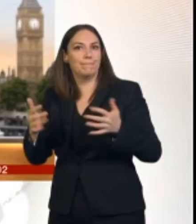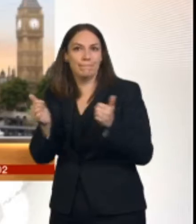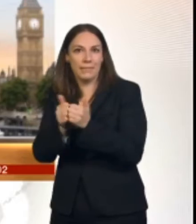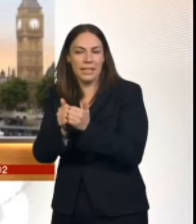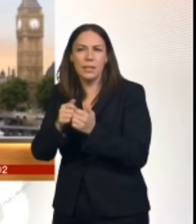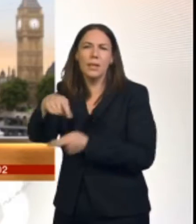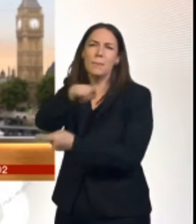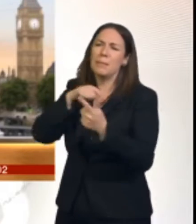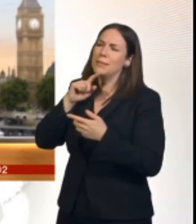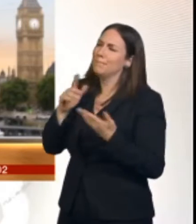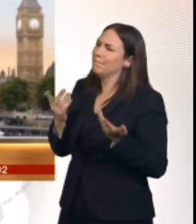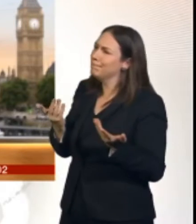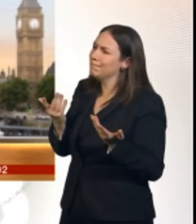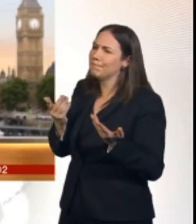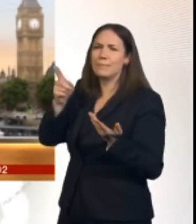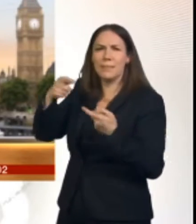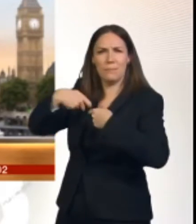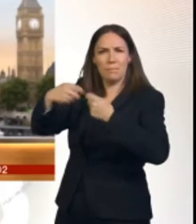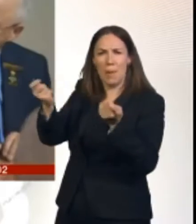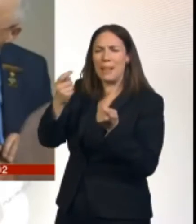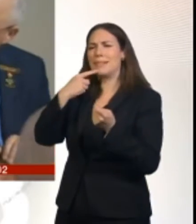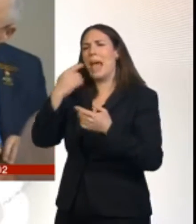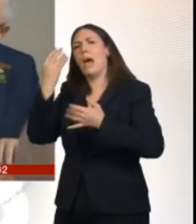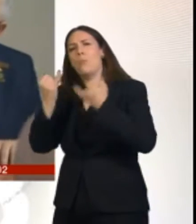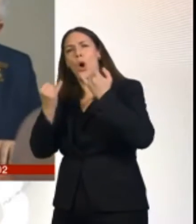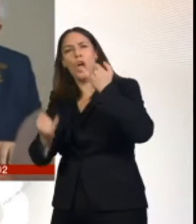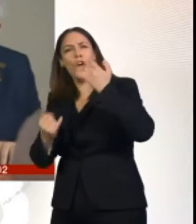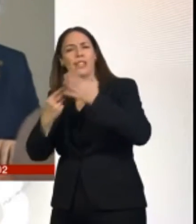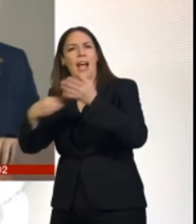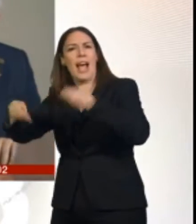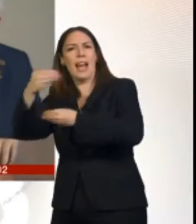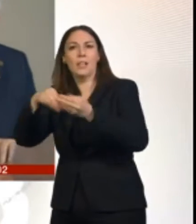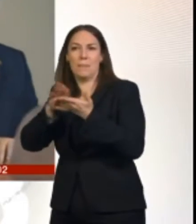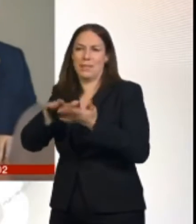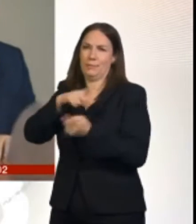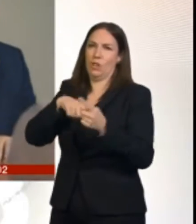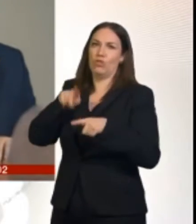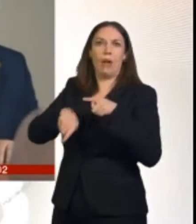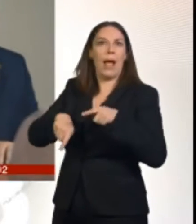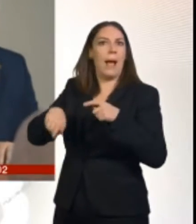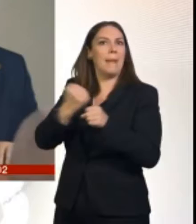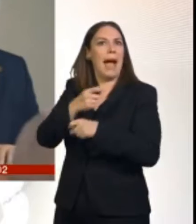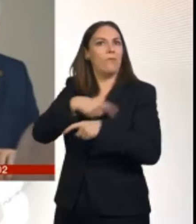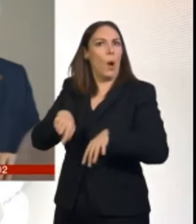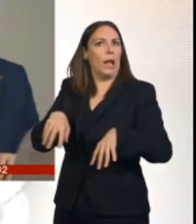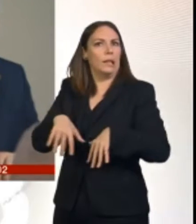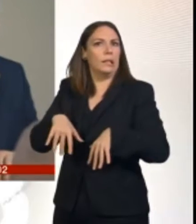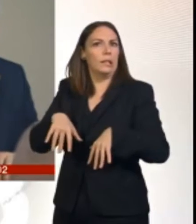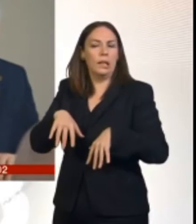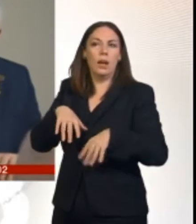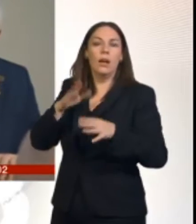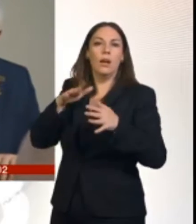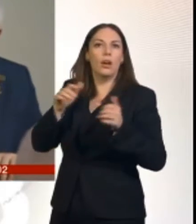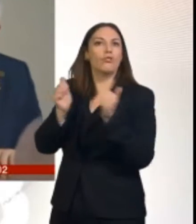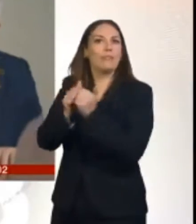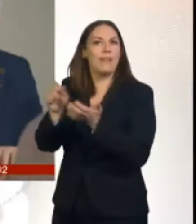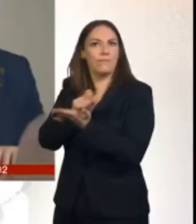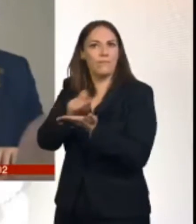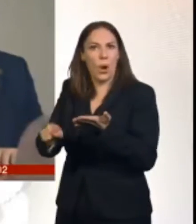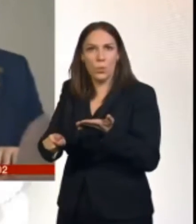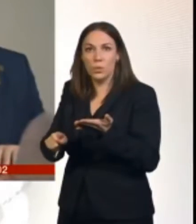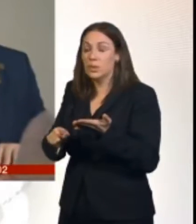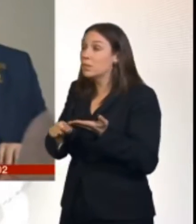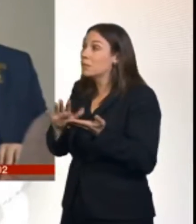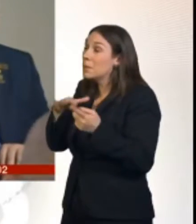into supporting Mrs May's deal. We'll have to see what the figures say, but I think the government's going to push back quite hard on that and say that it's